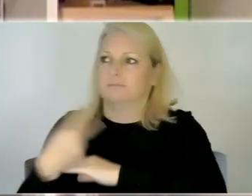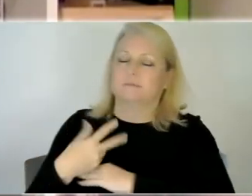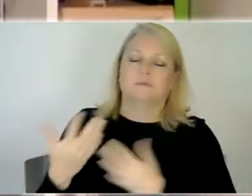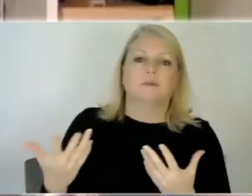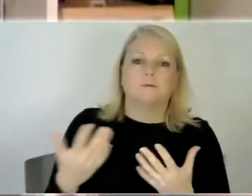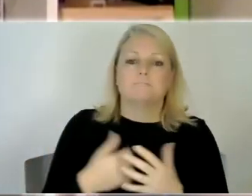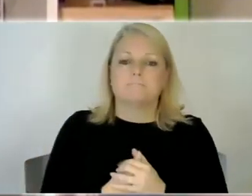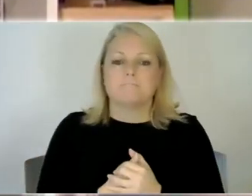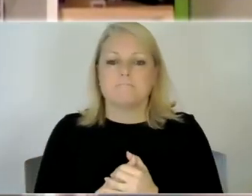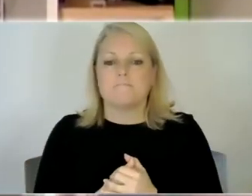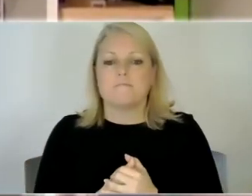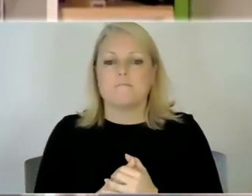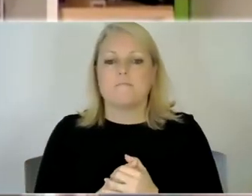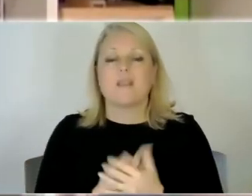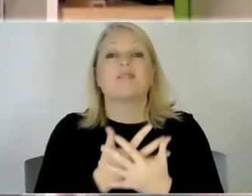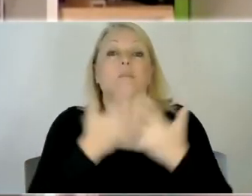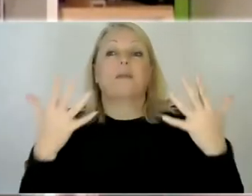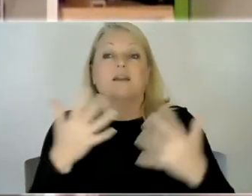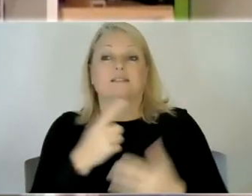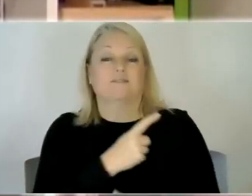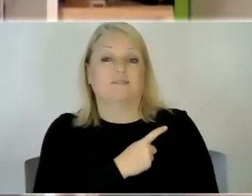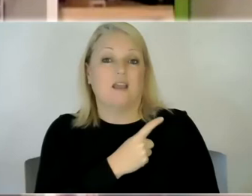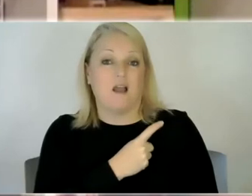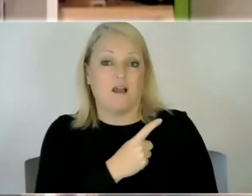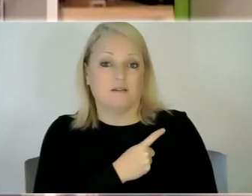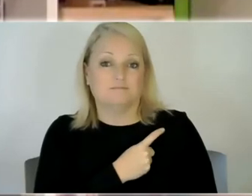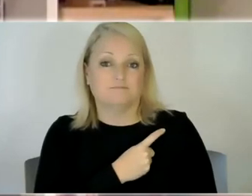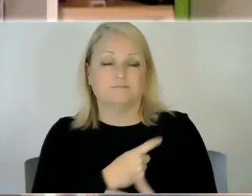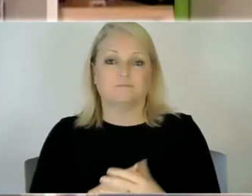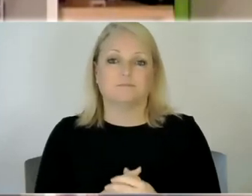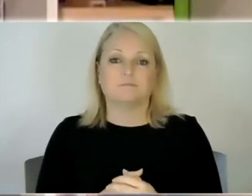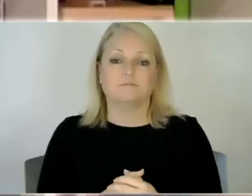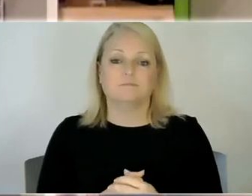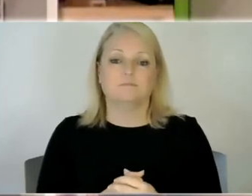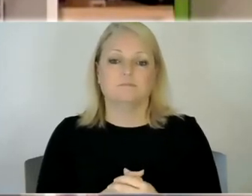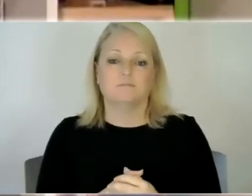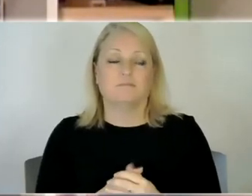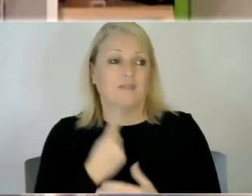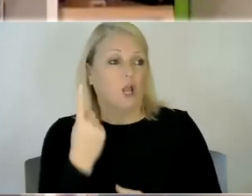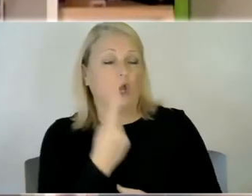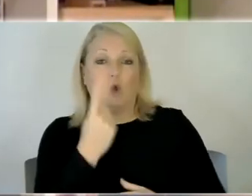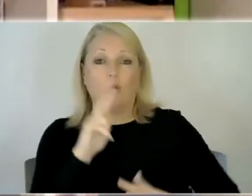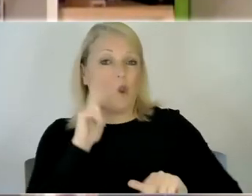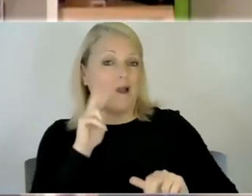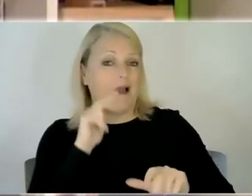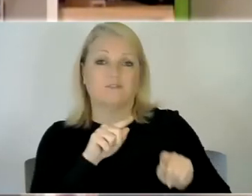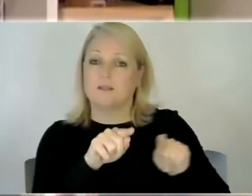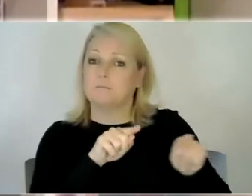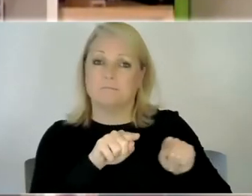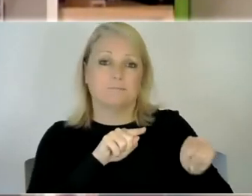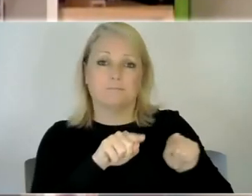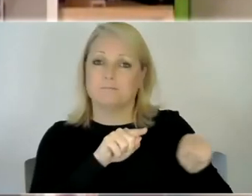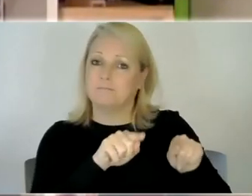and i guess the the biggest fear is is uh who's going to look after them when